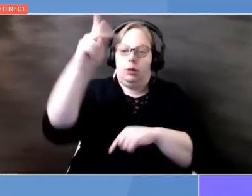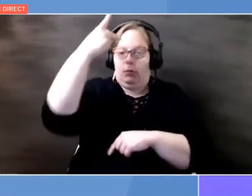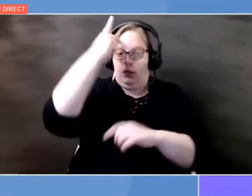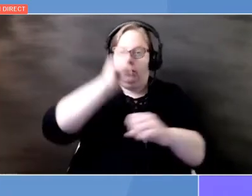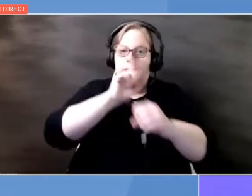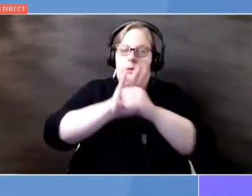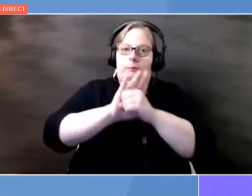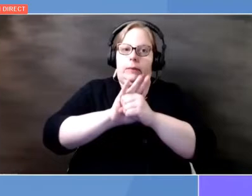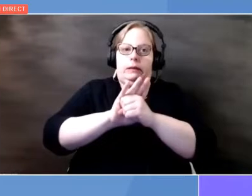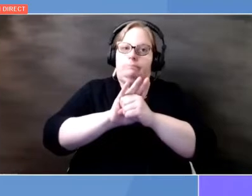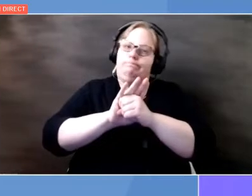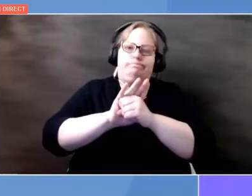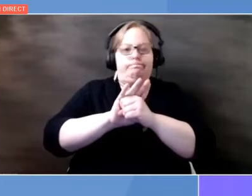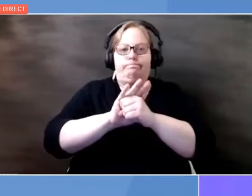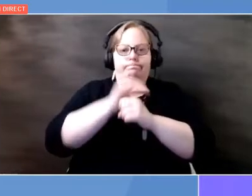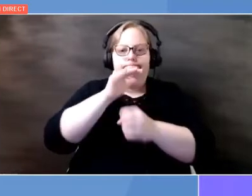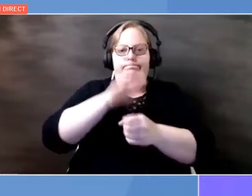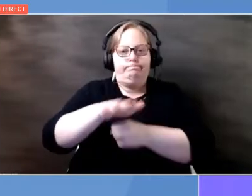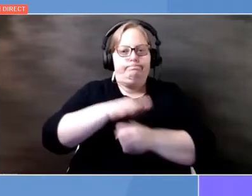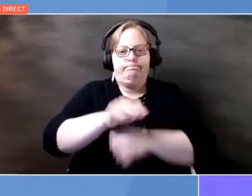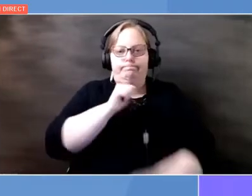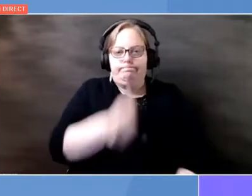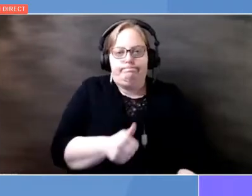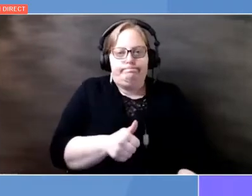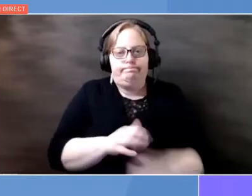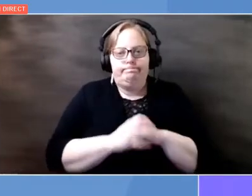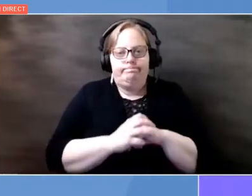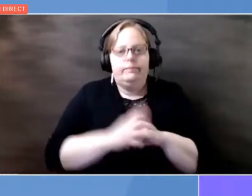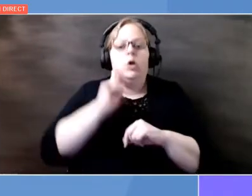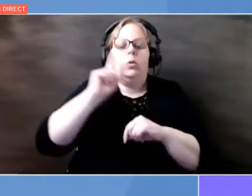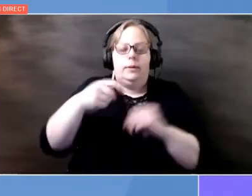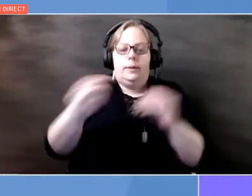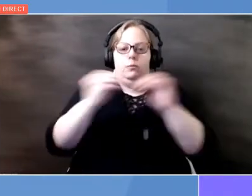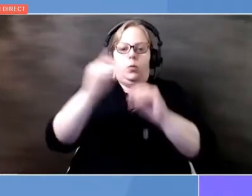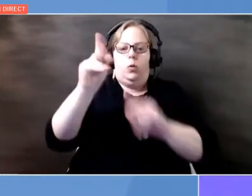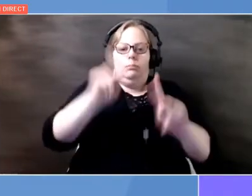enough. We need resources and innovation of the private sector.